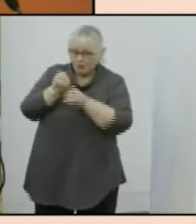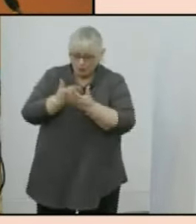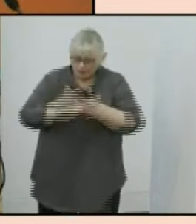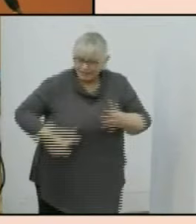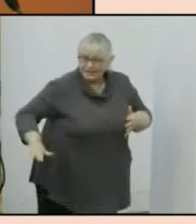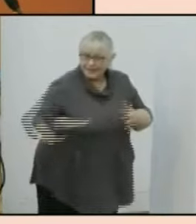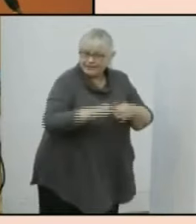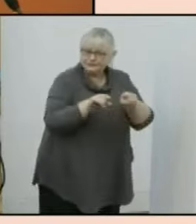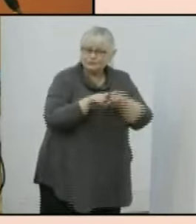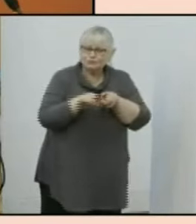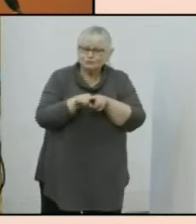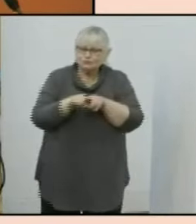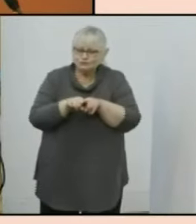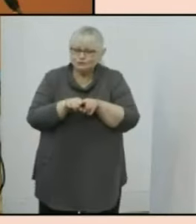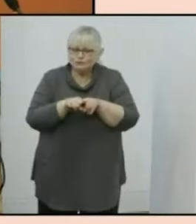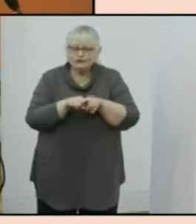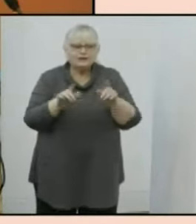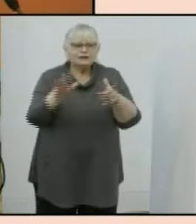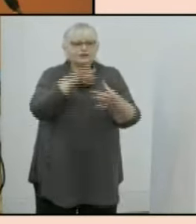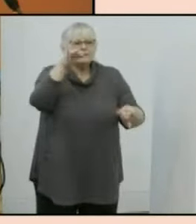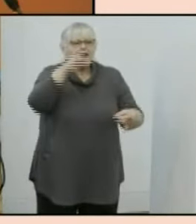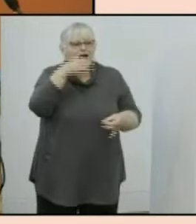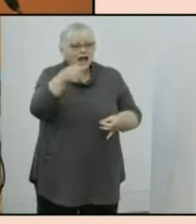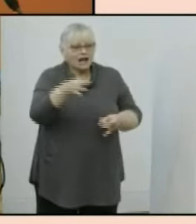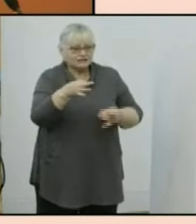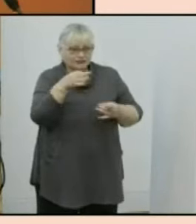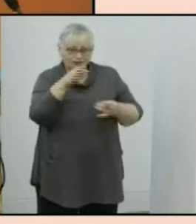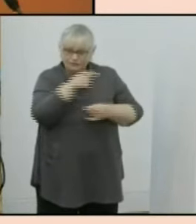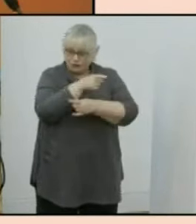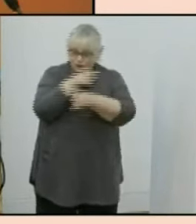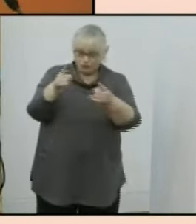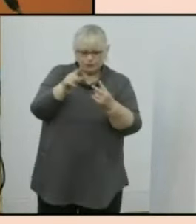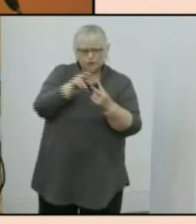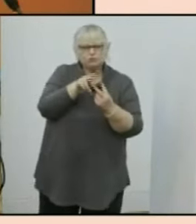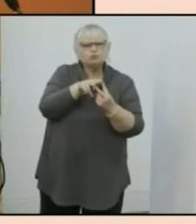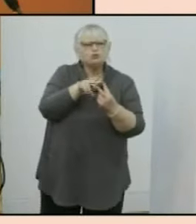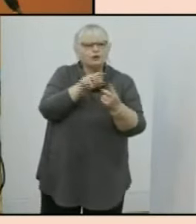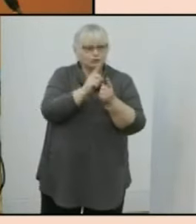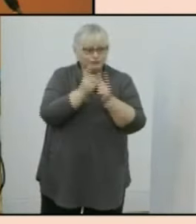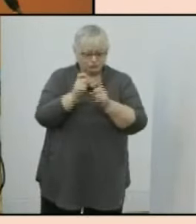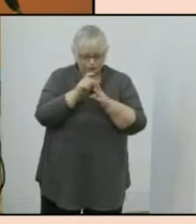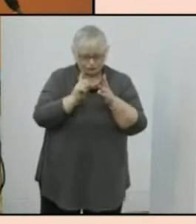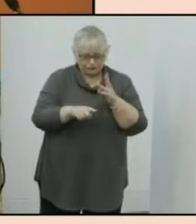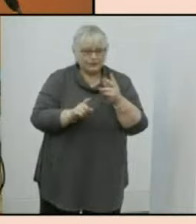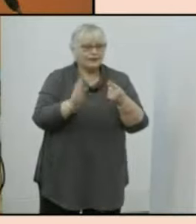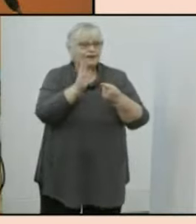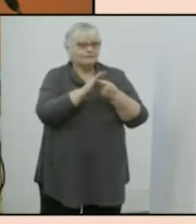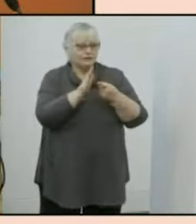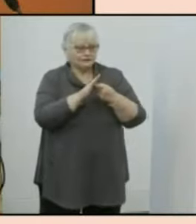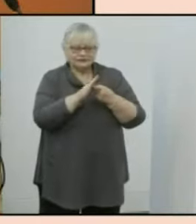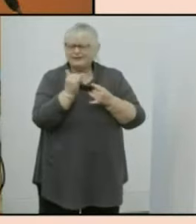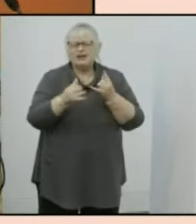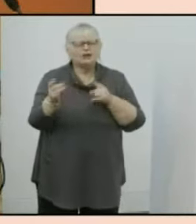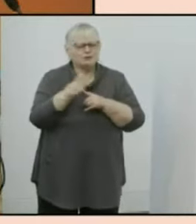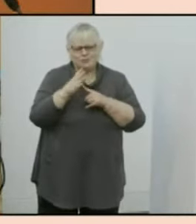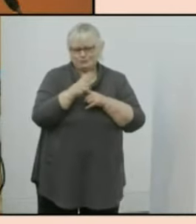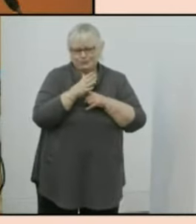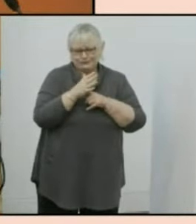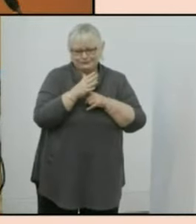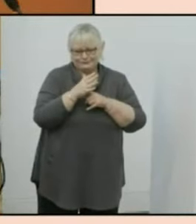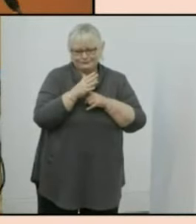that you're on the spirits ask that you do two things while you're on country first one really important one